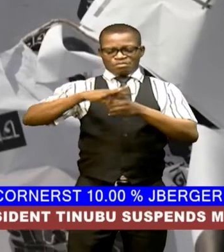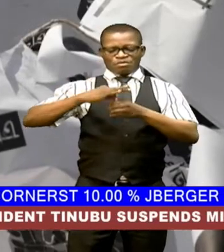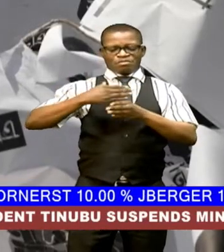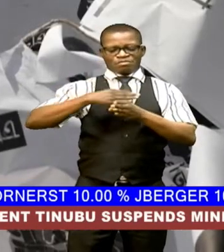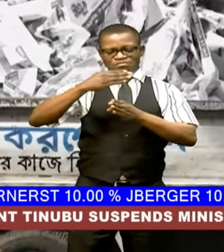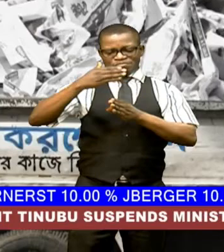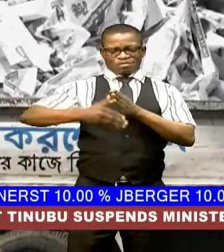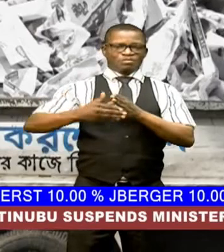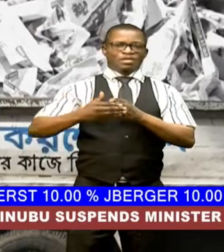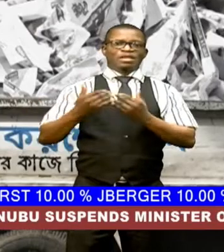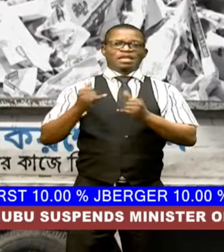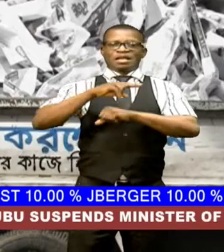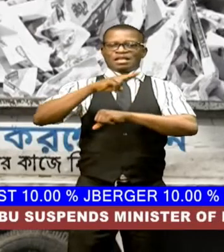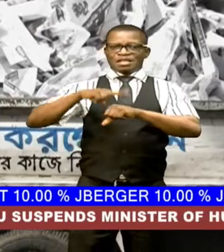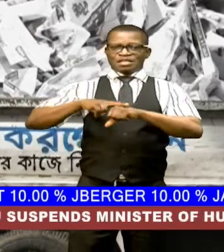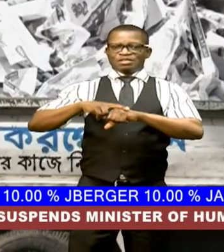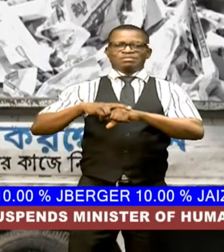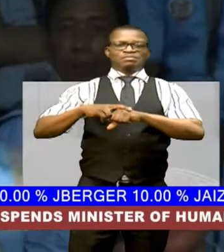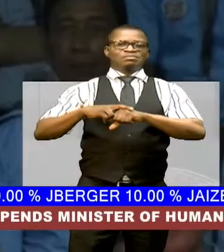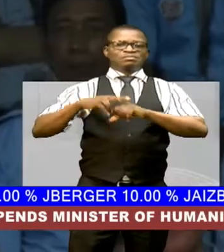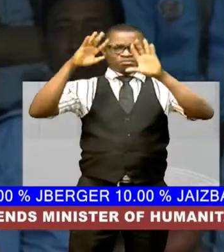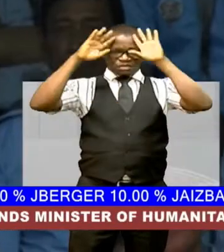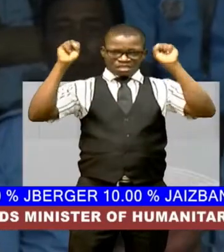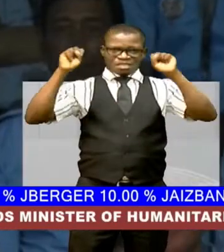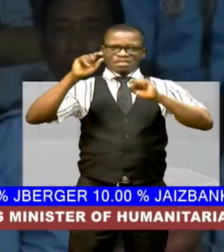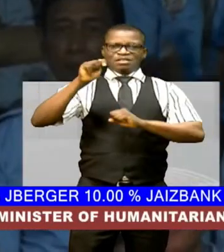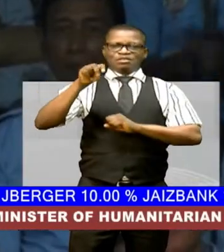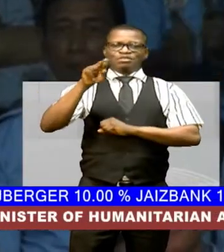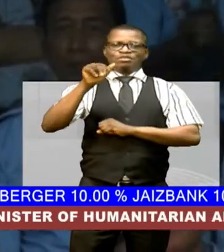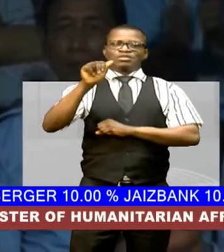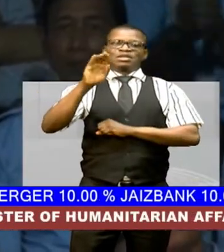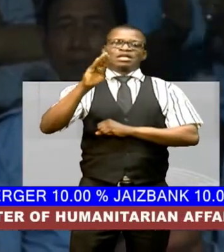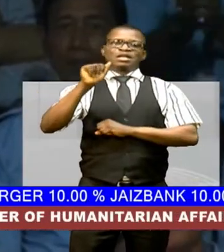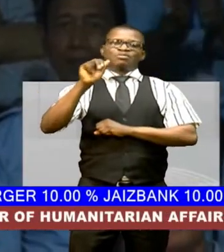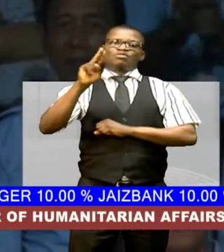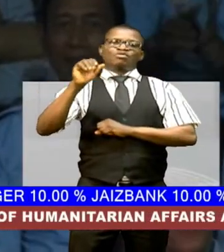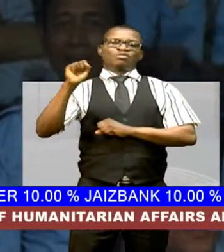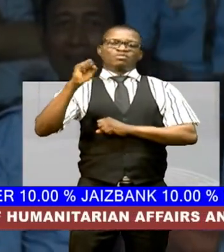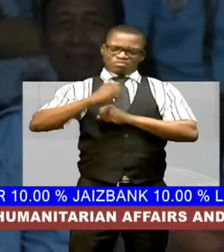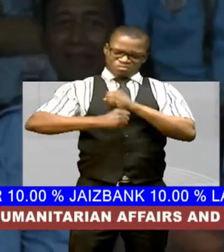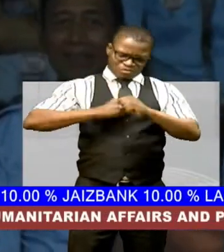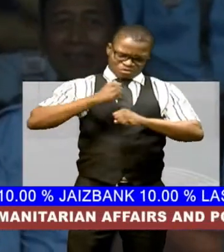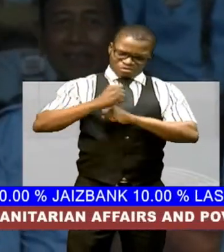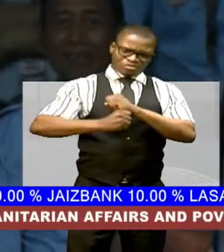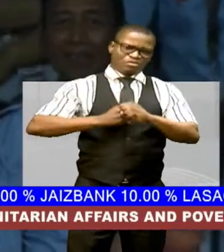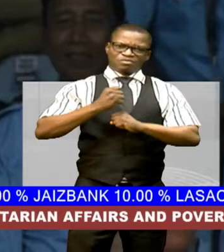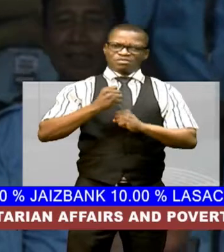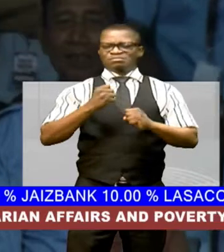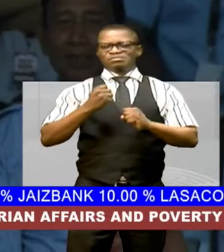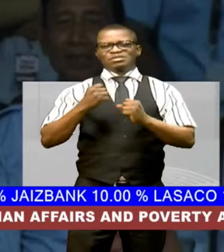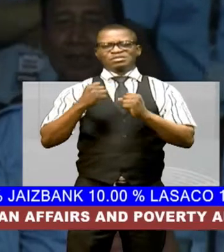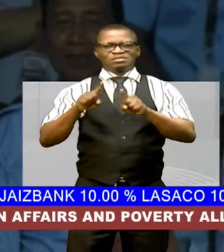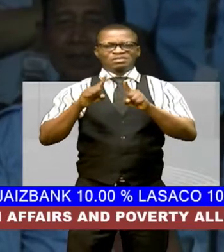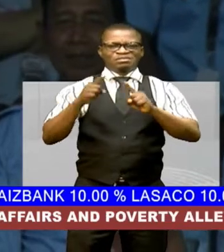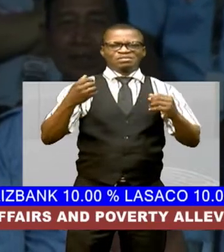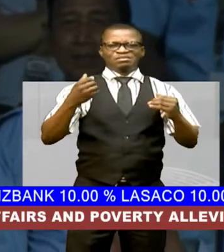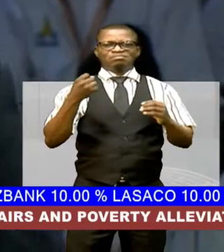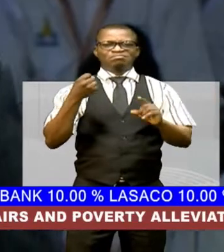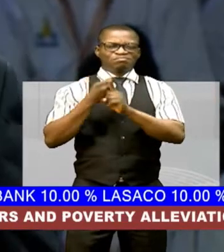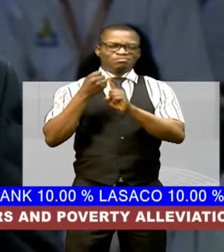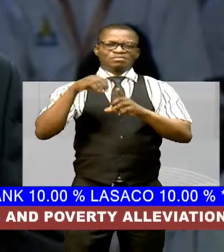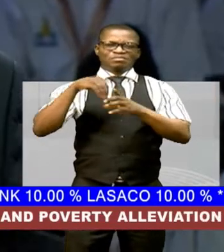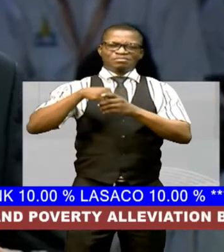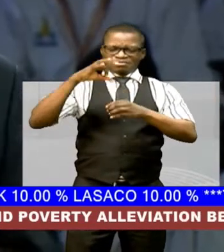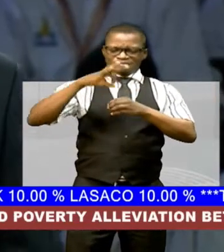indonesian presidential front runner prabowo subiyanto suffered a barrage of attacks in a heated election